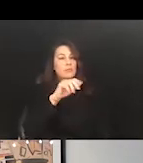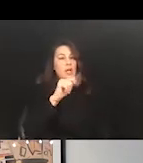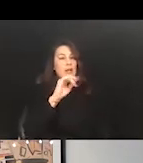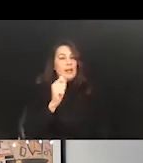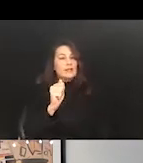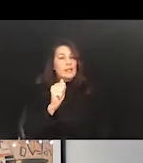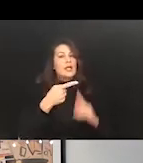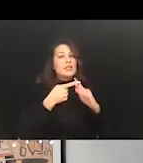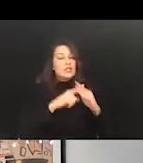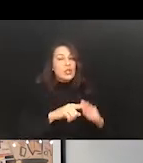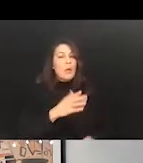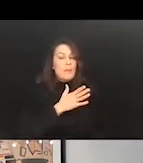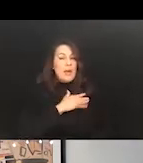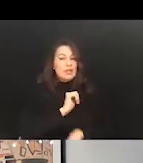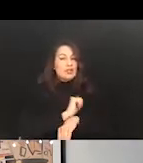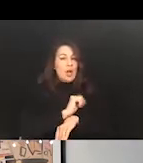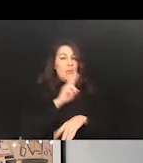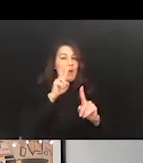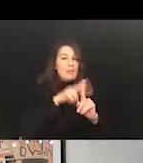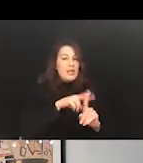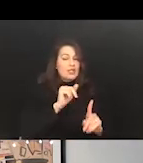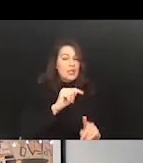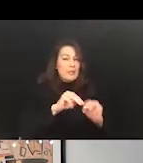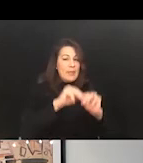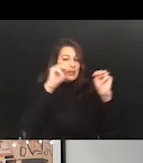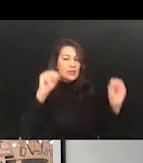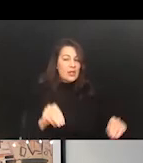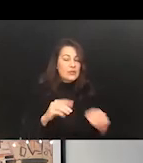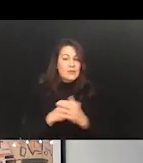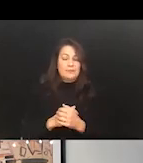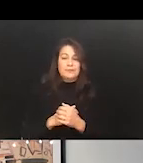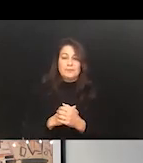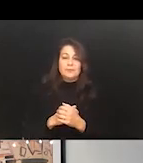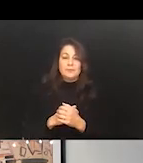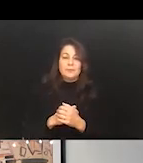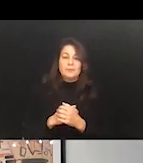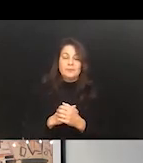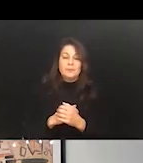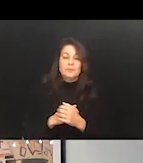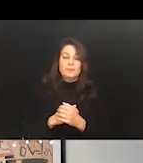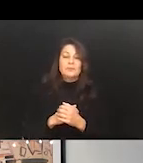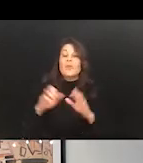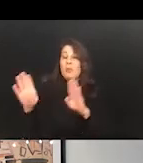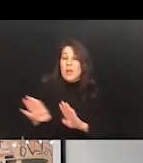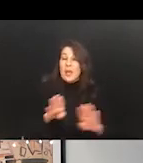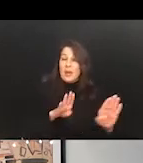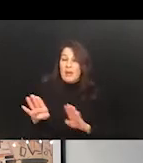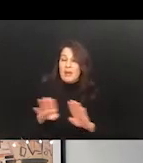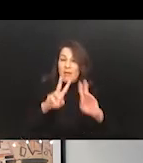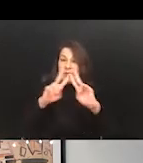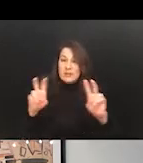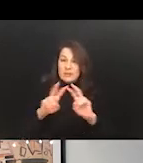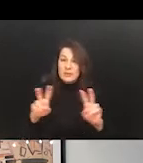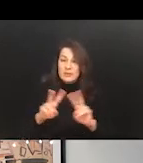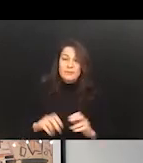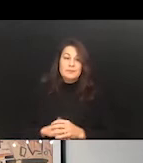McDonald's. Again, you can see lots of advantage for job seekers as well as recruiters. Behavioral assessments. This